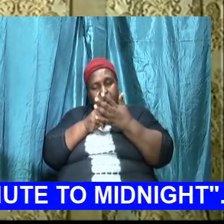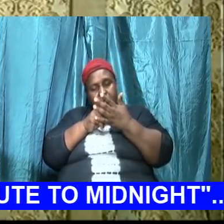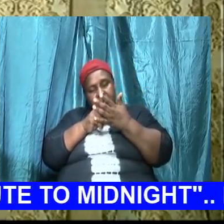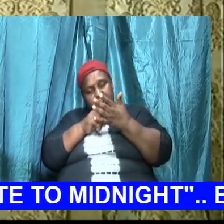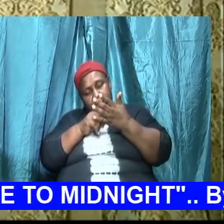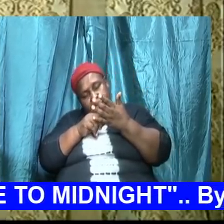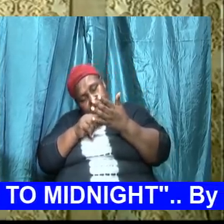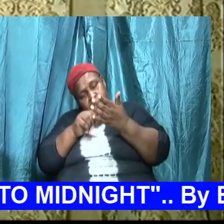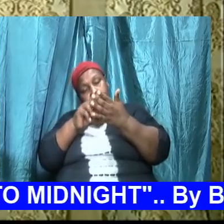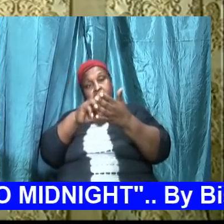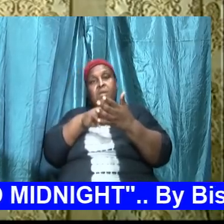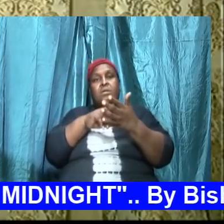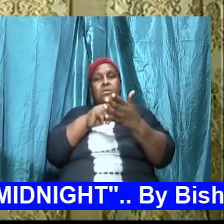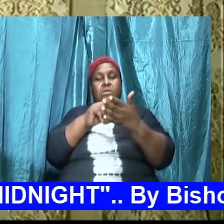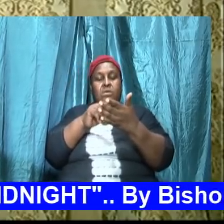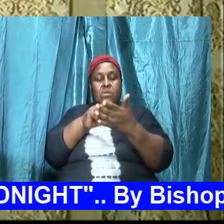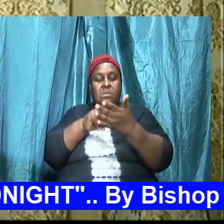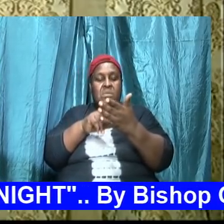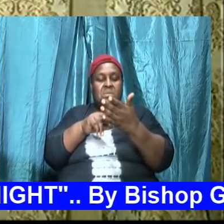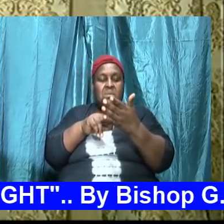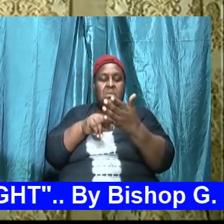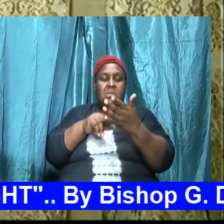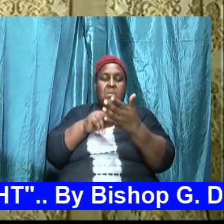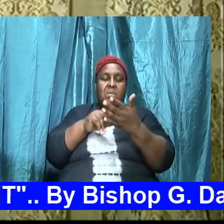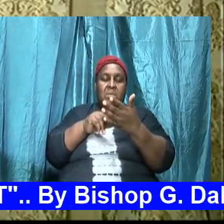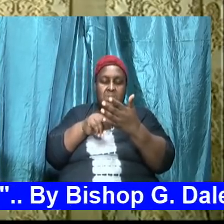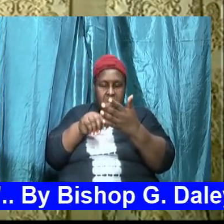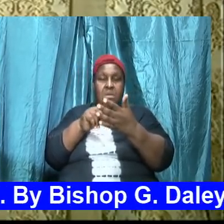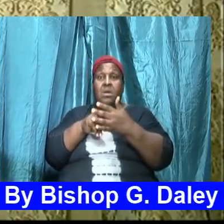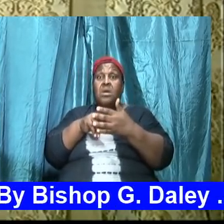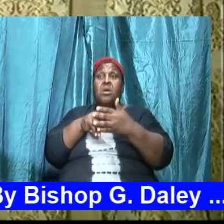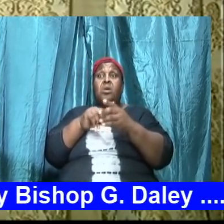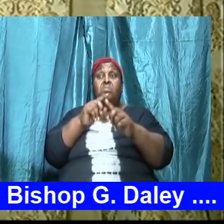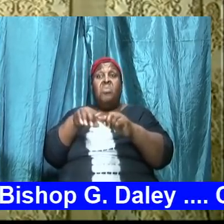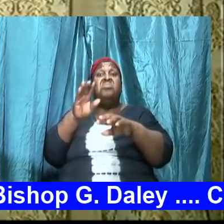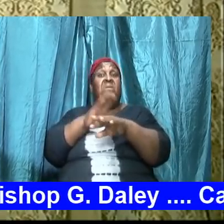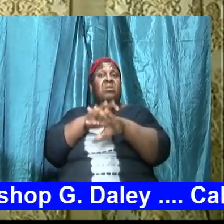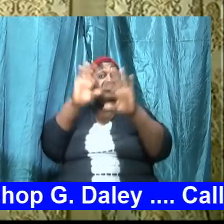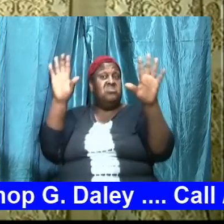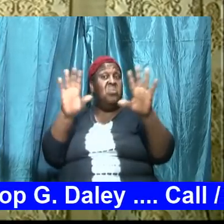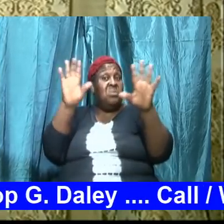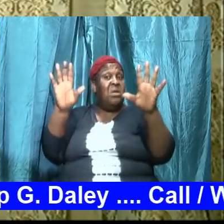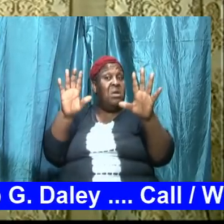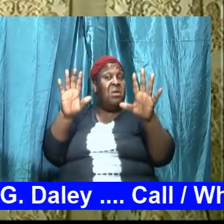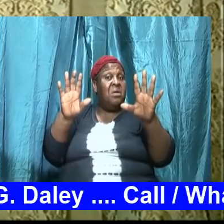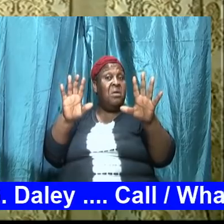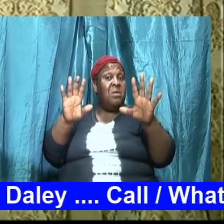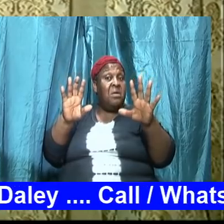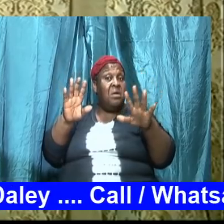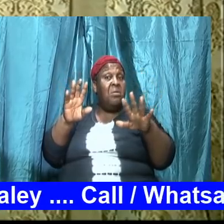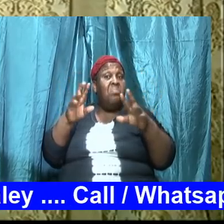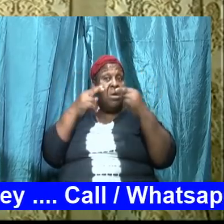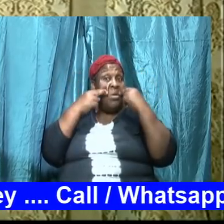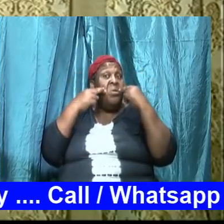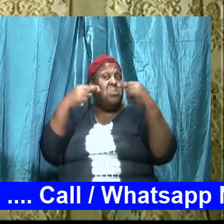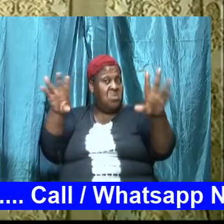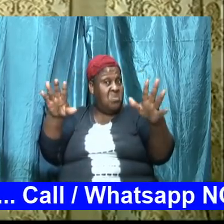yet yet on sunday we can buy a gleaner and we can turn to the death